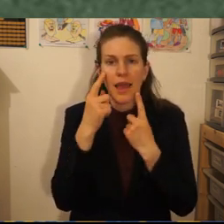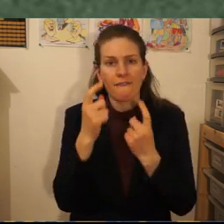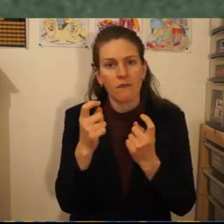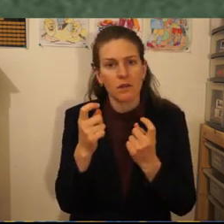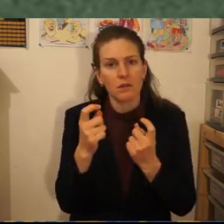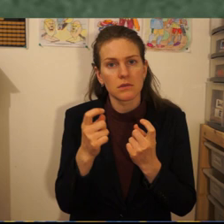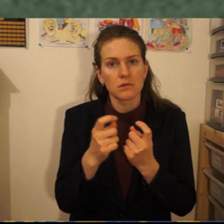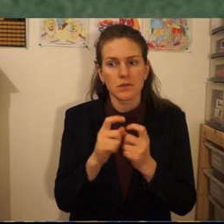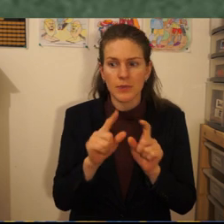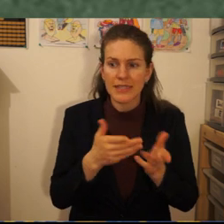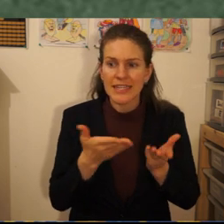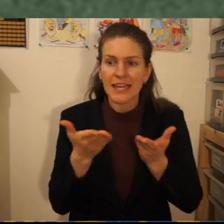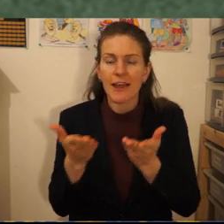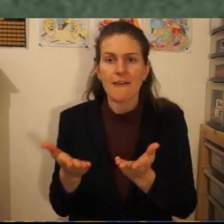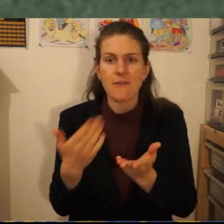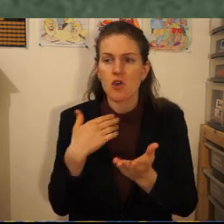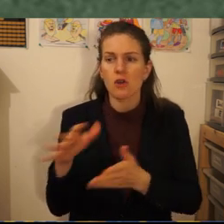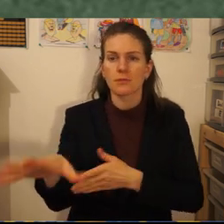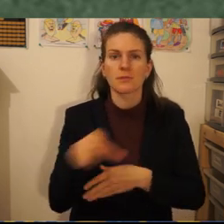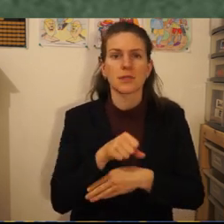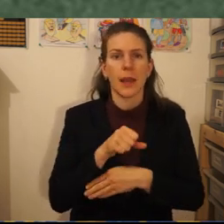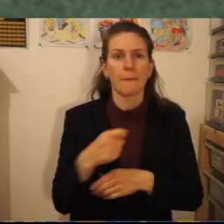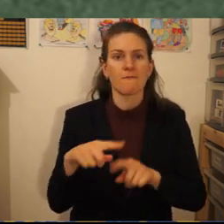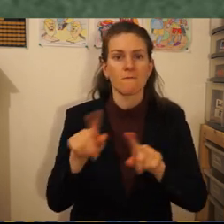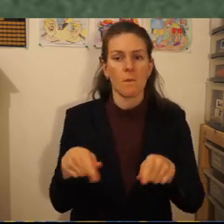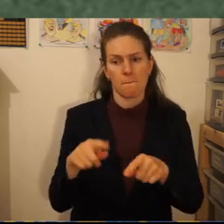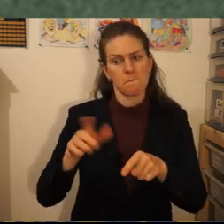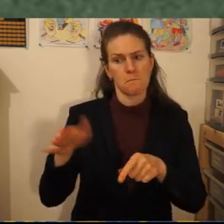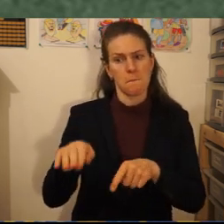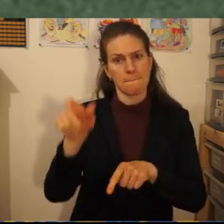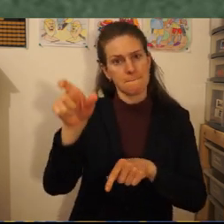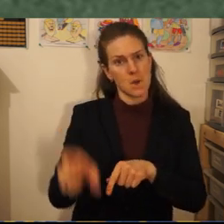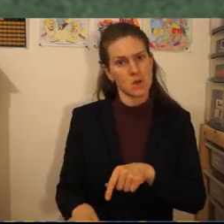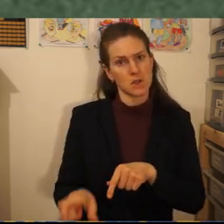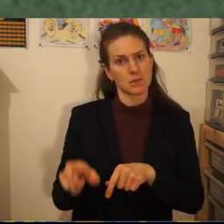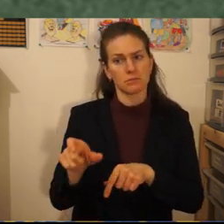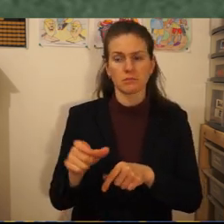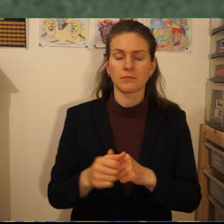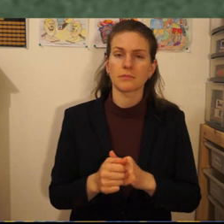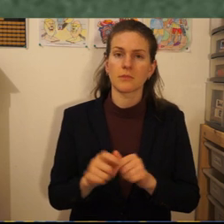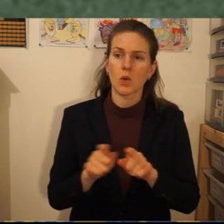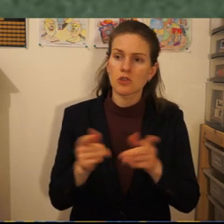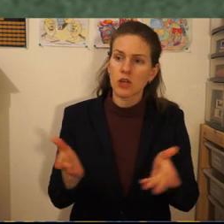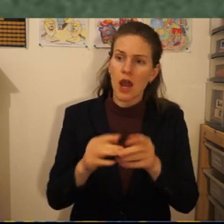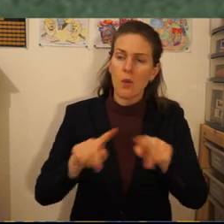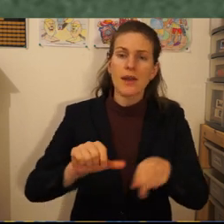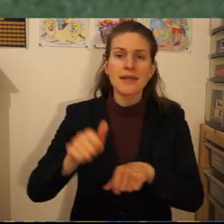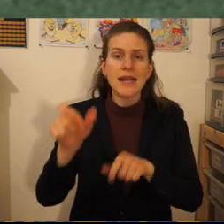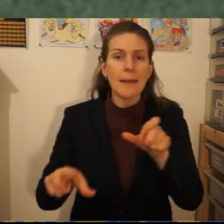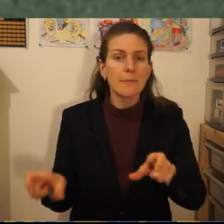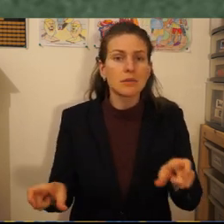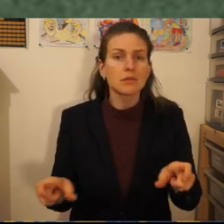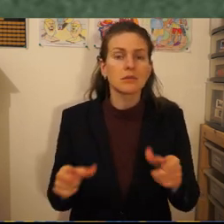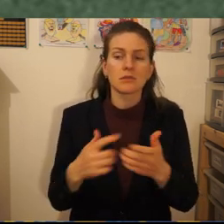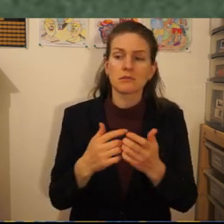are providing instead of taking from them and we're encouraging our neighbours even by